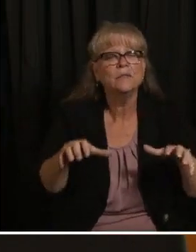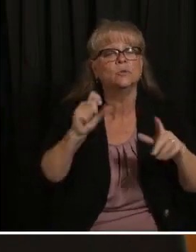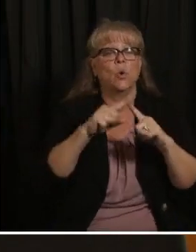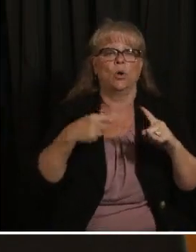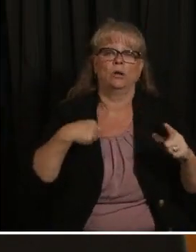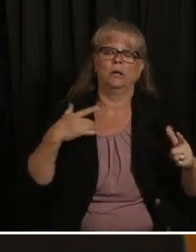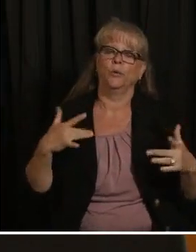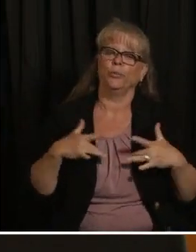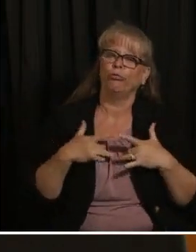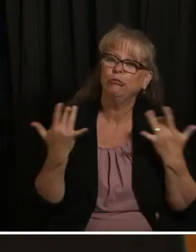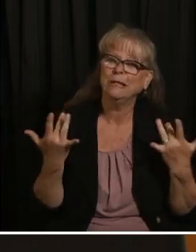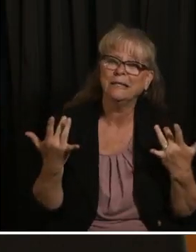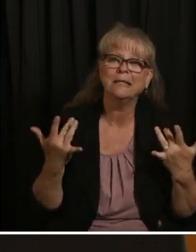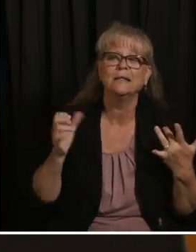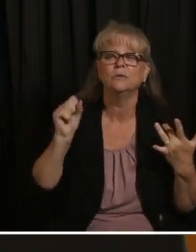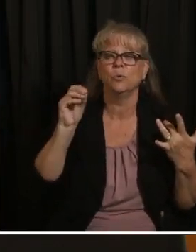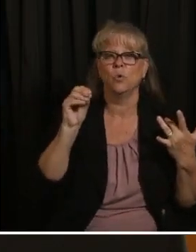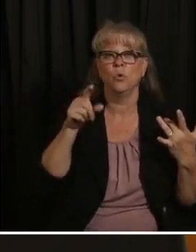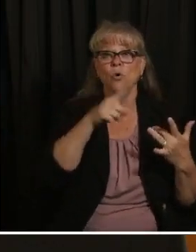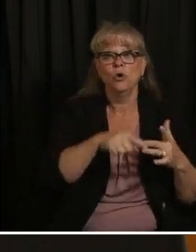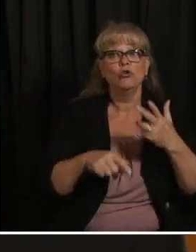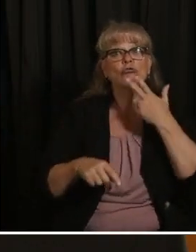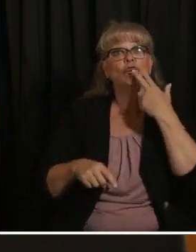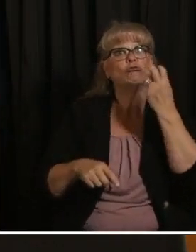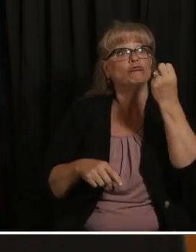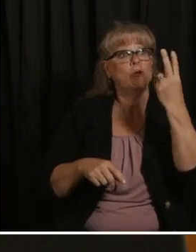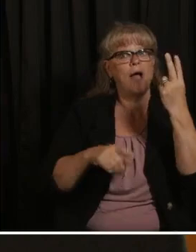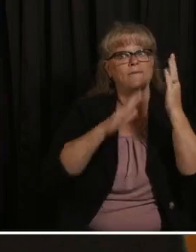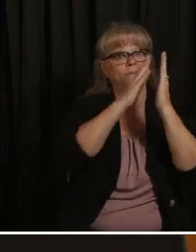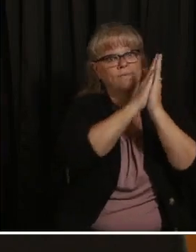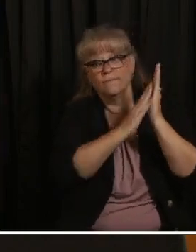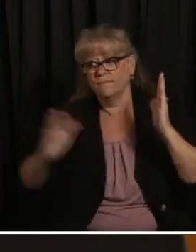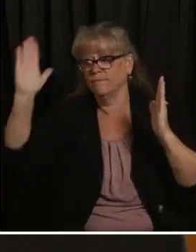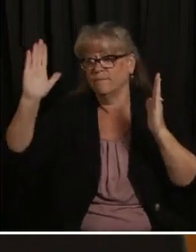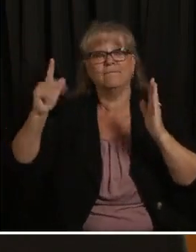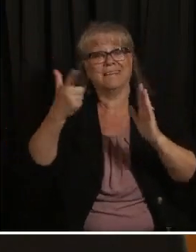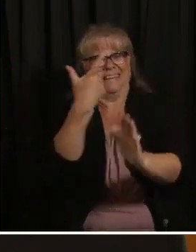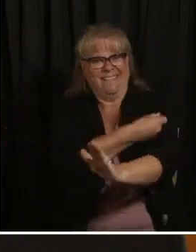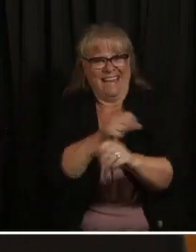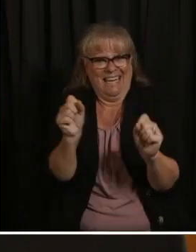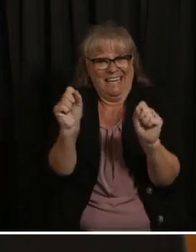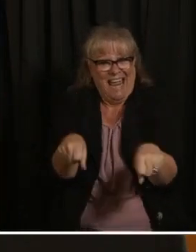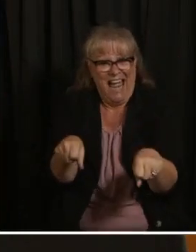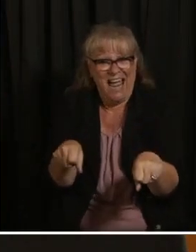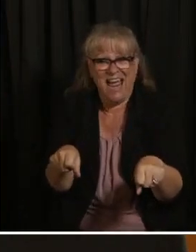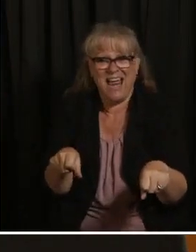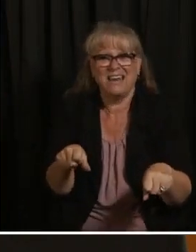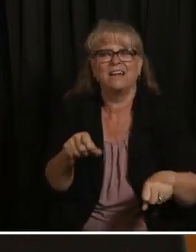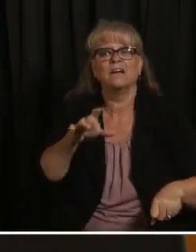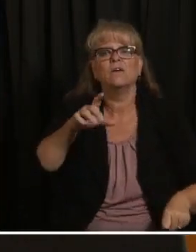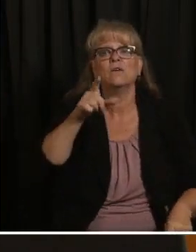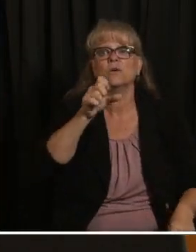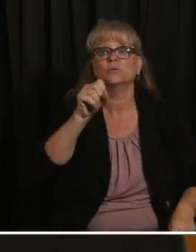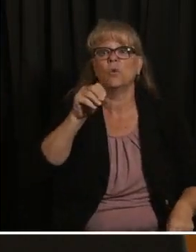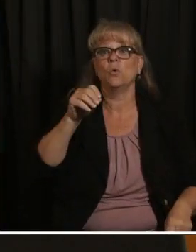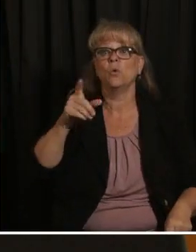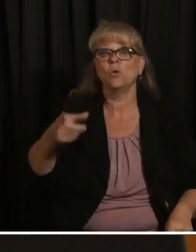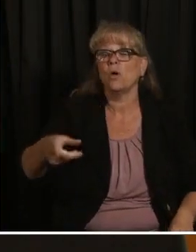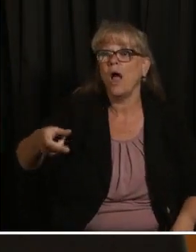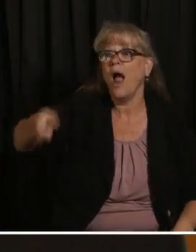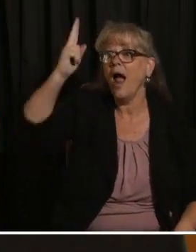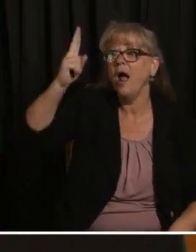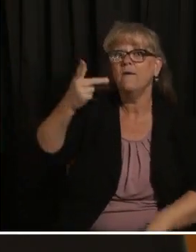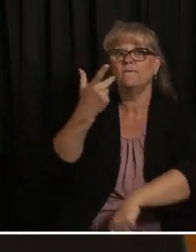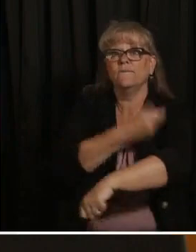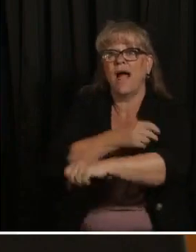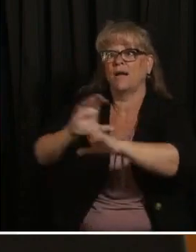continuing to see in our state the areas with the higher vaccination rates have very little to no spread of COVID in their communities areas that have lower